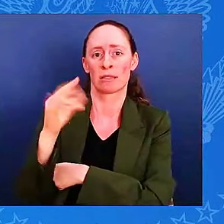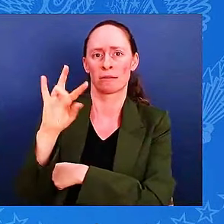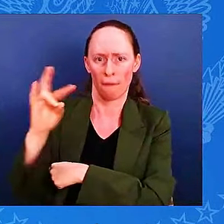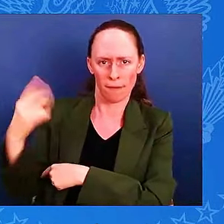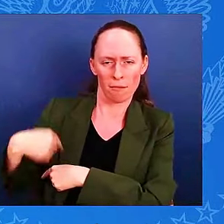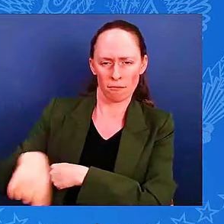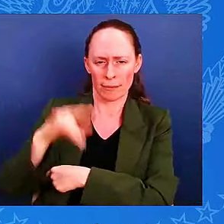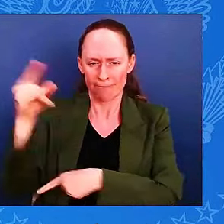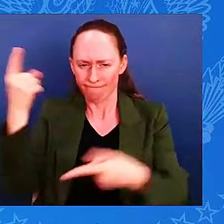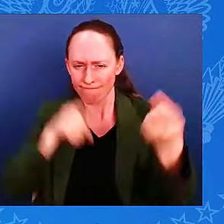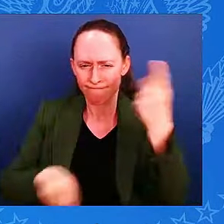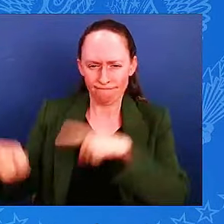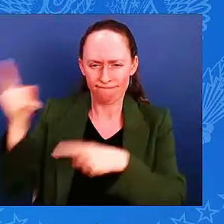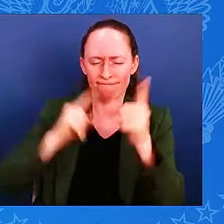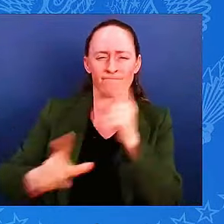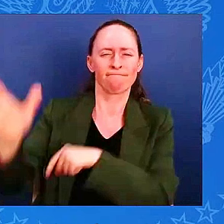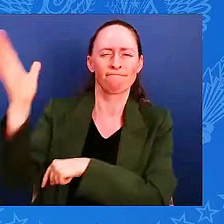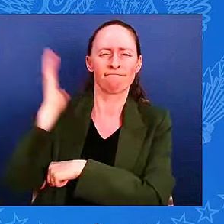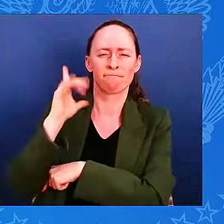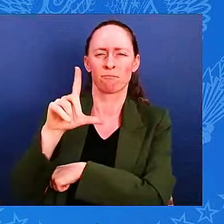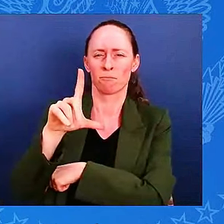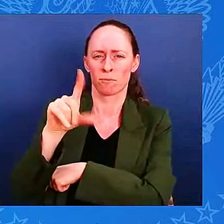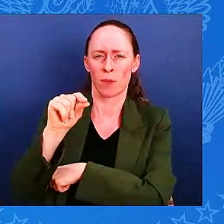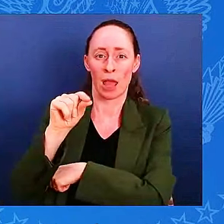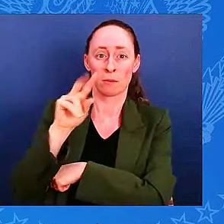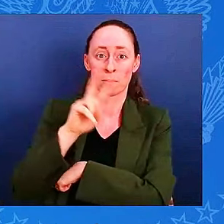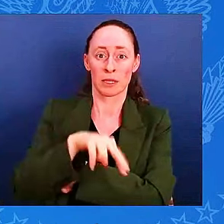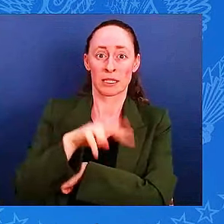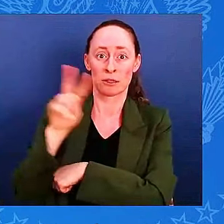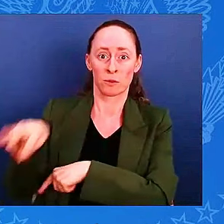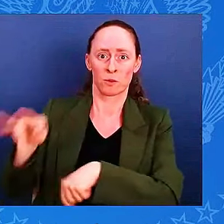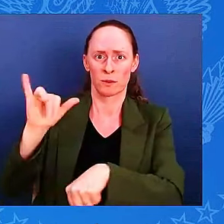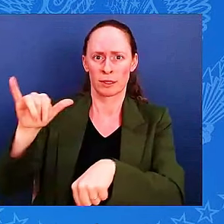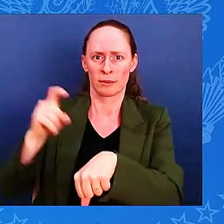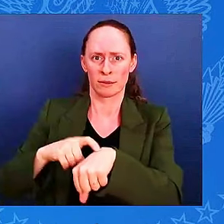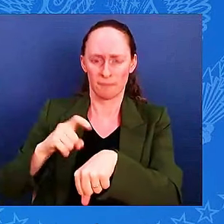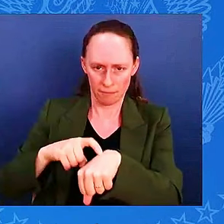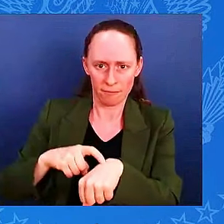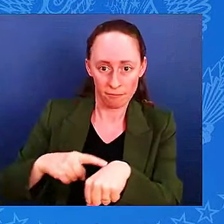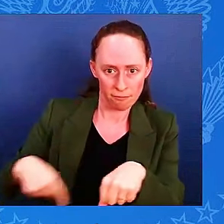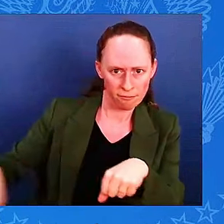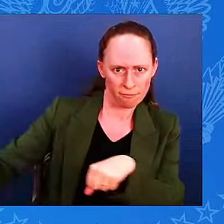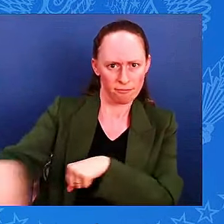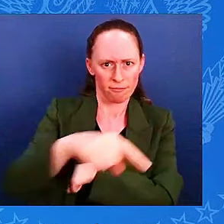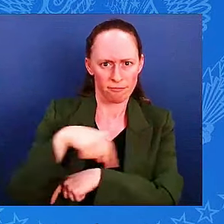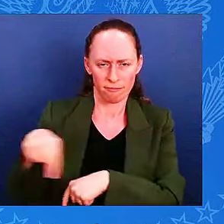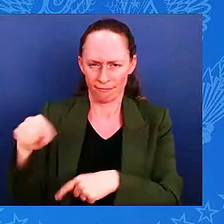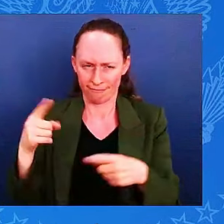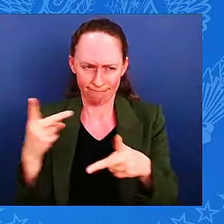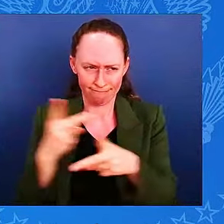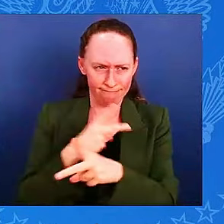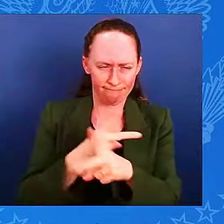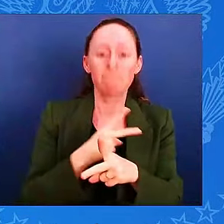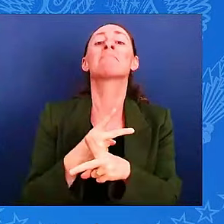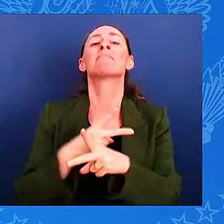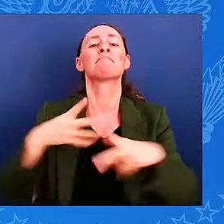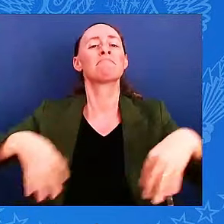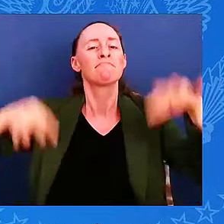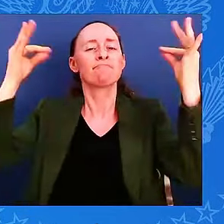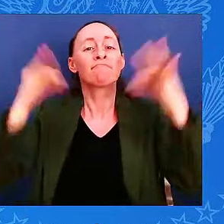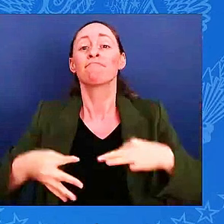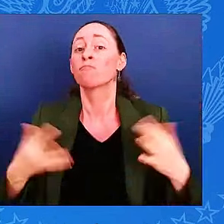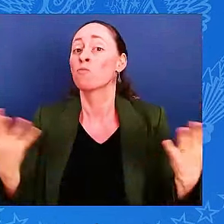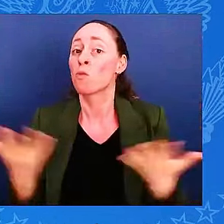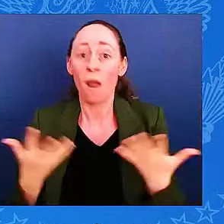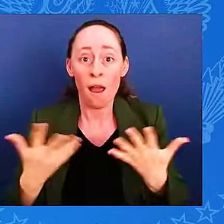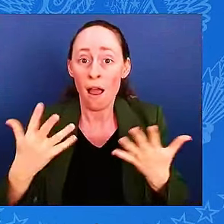worked together to freeze $280 billion in Russian central bank funds outside of Russia.